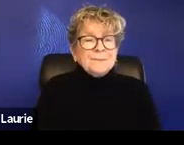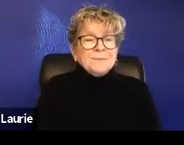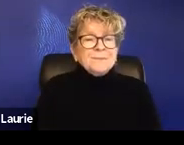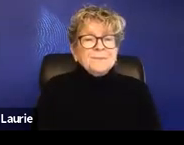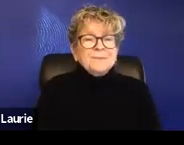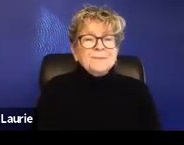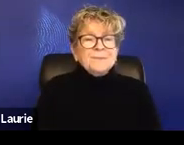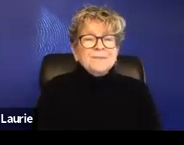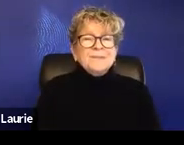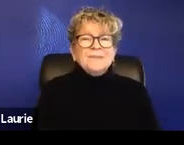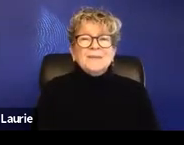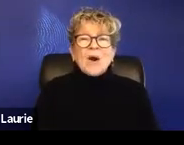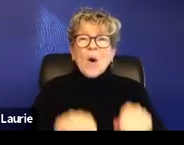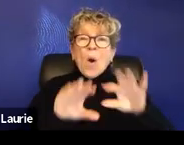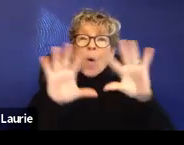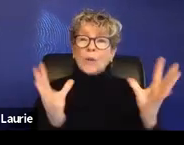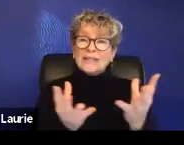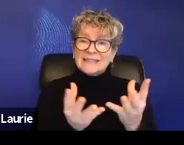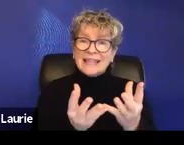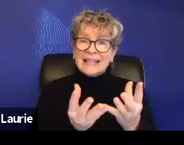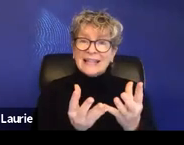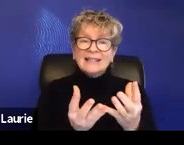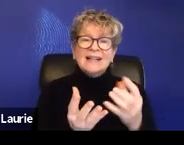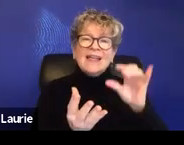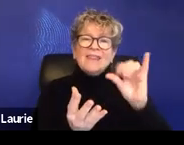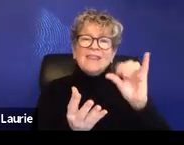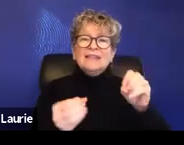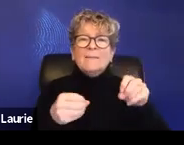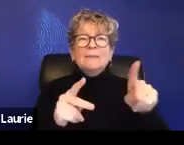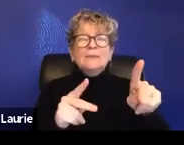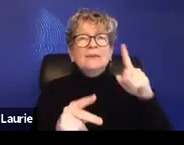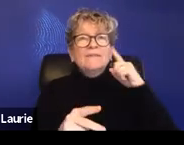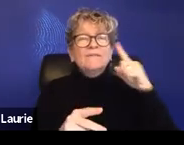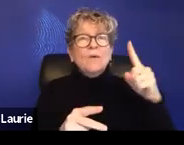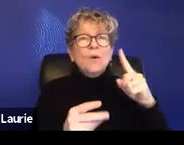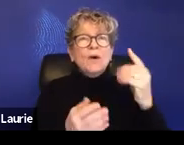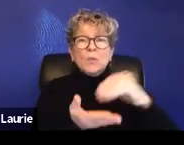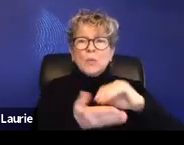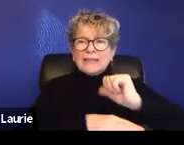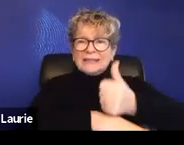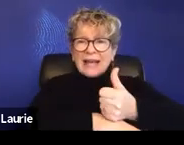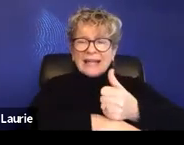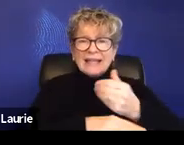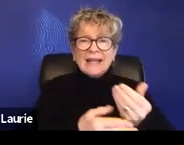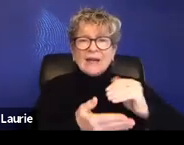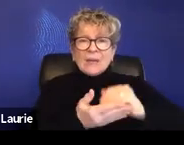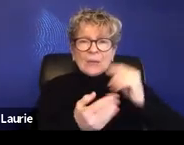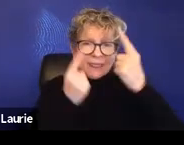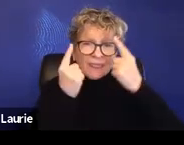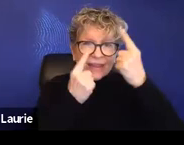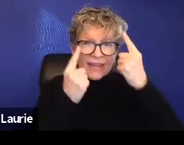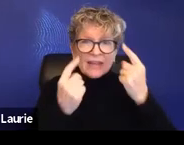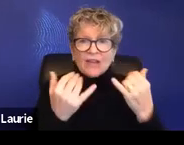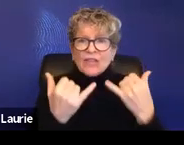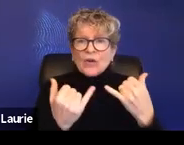being holistic is also a chance in maybe resetting and rethinking, uh, the current